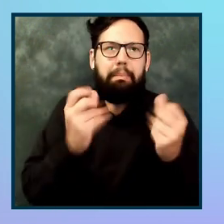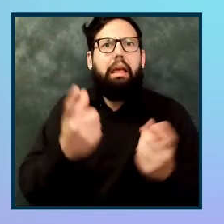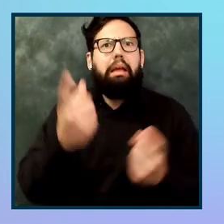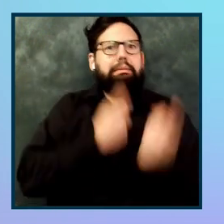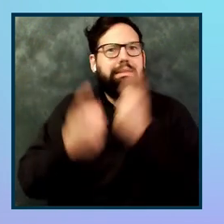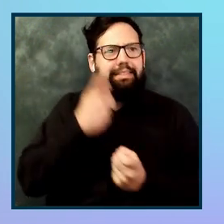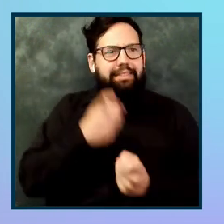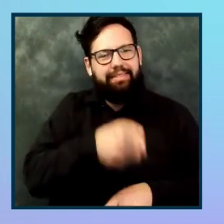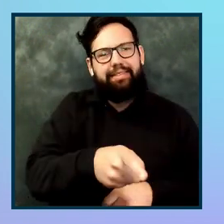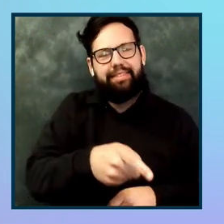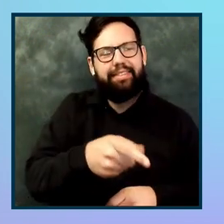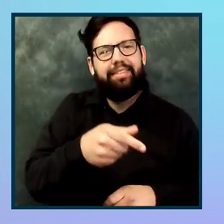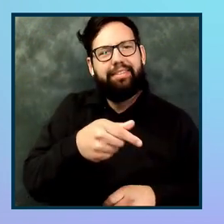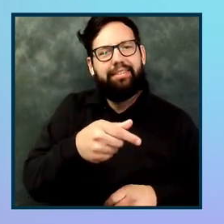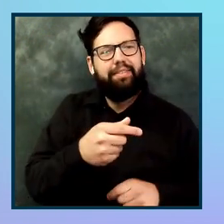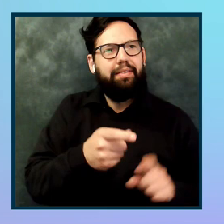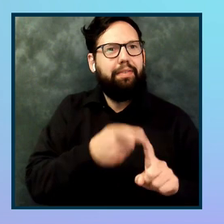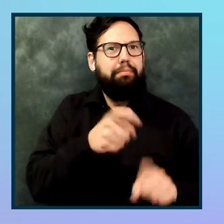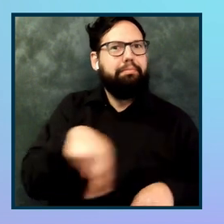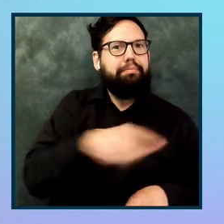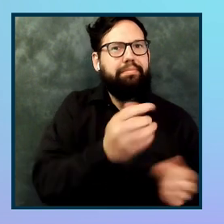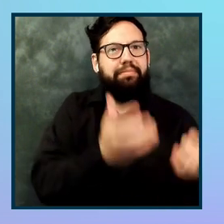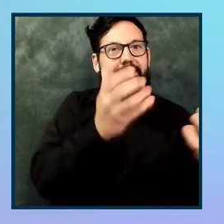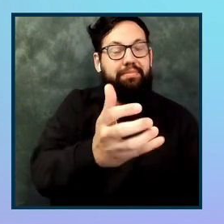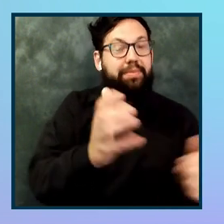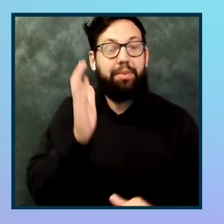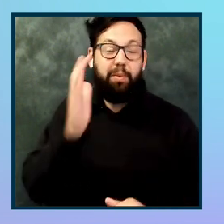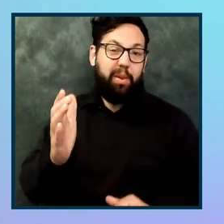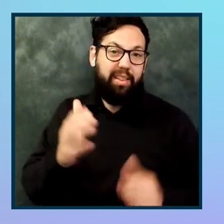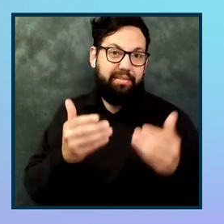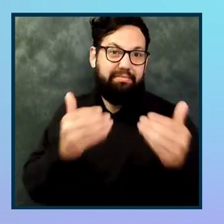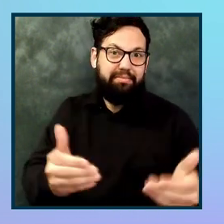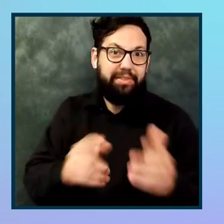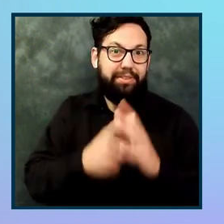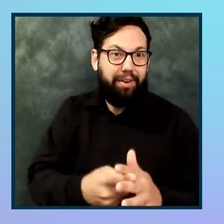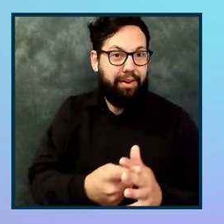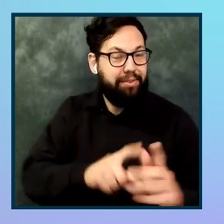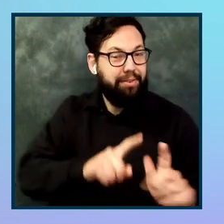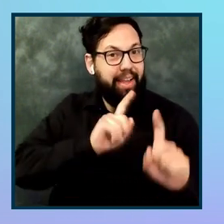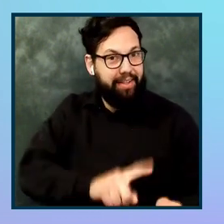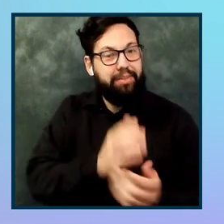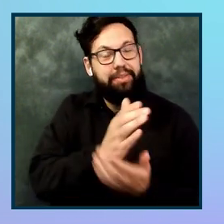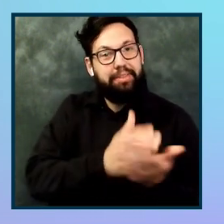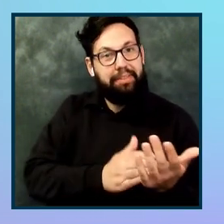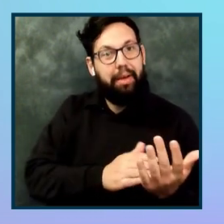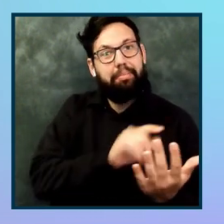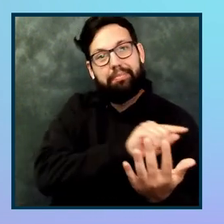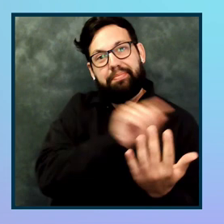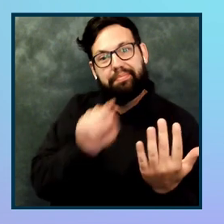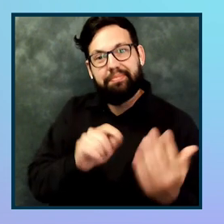we are going to start handling some of these Q&A questions.